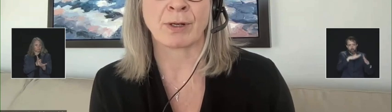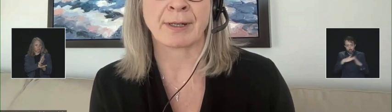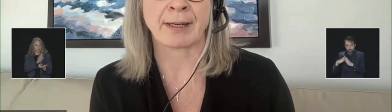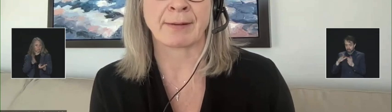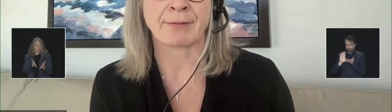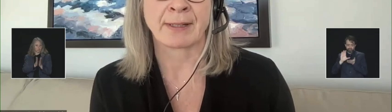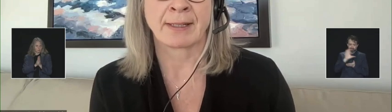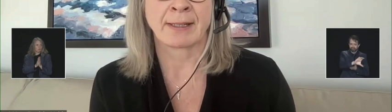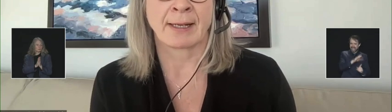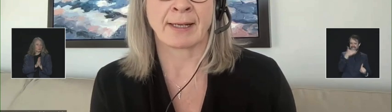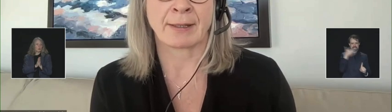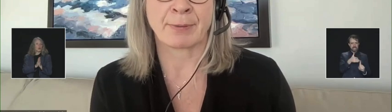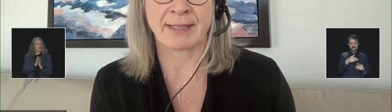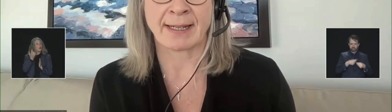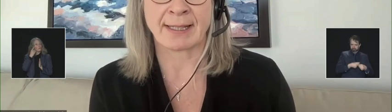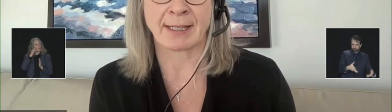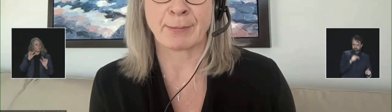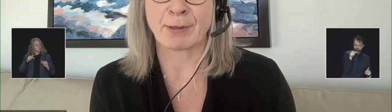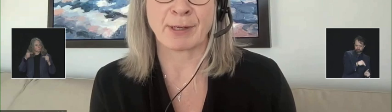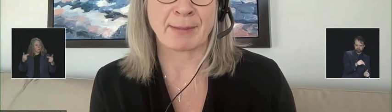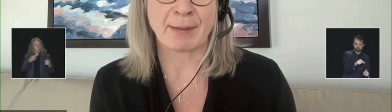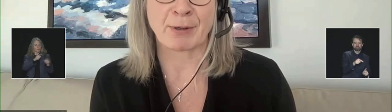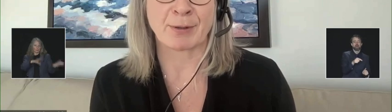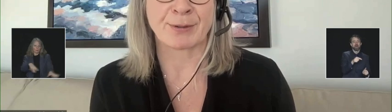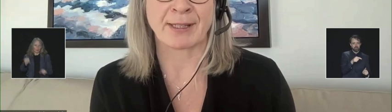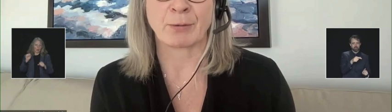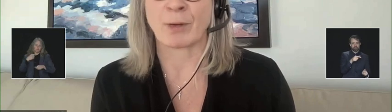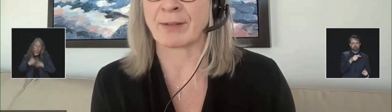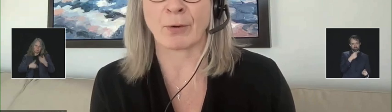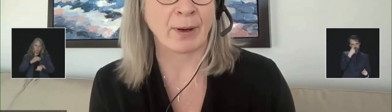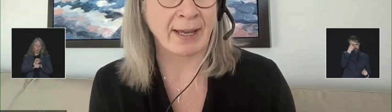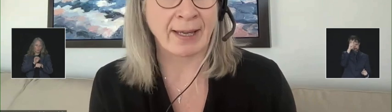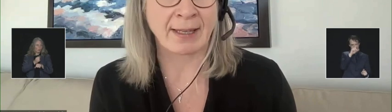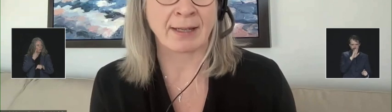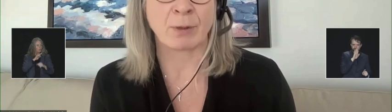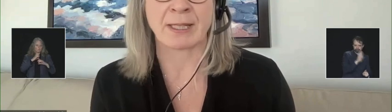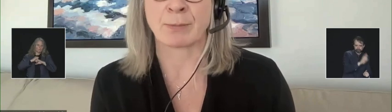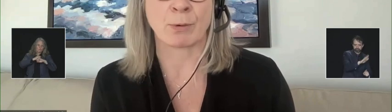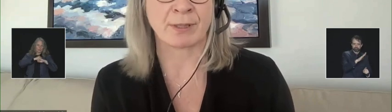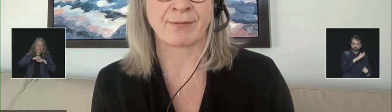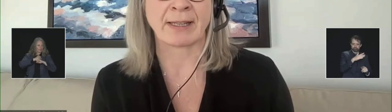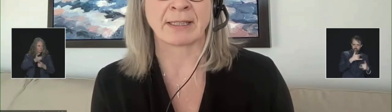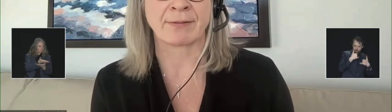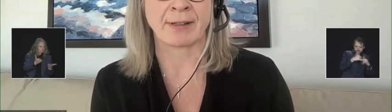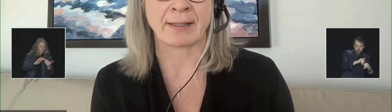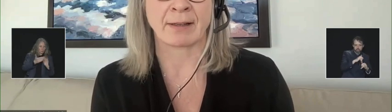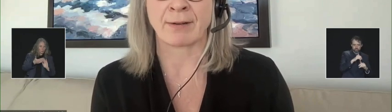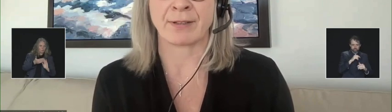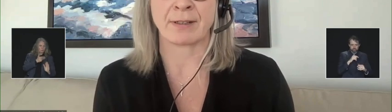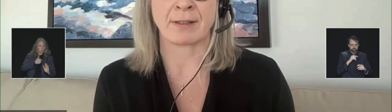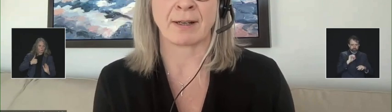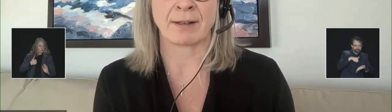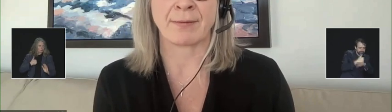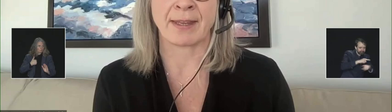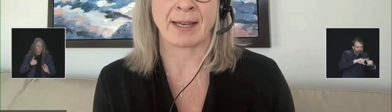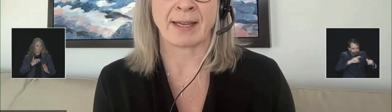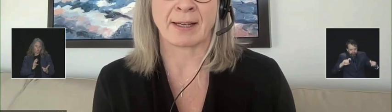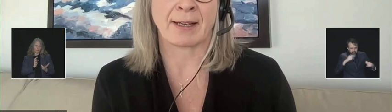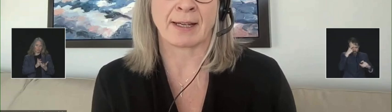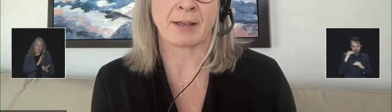their hard work of protecting community members in whatever way that is most effective and often